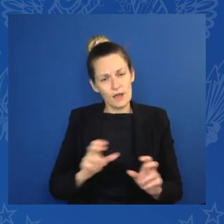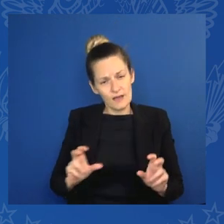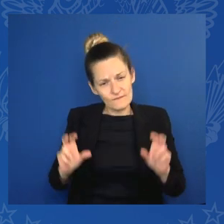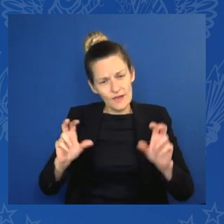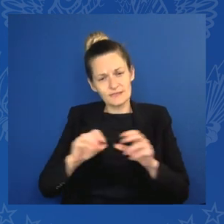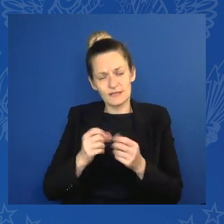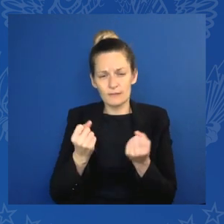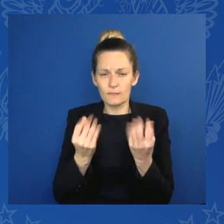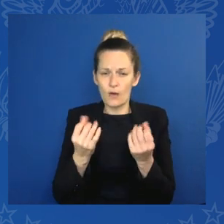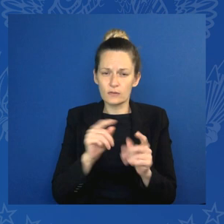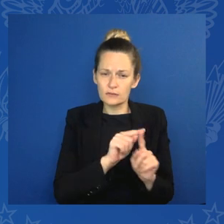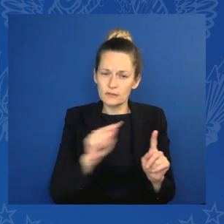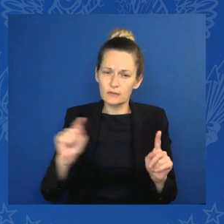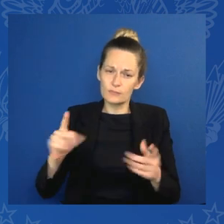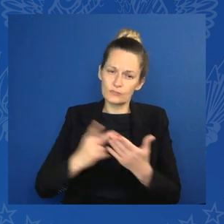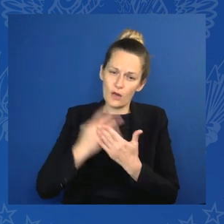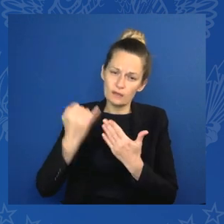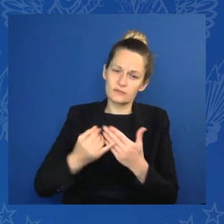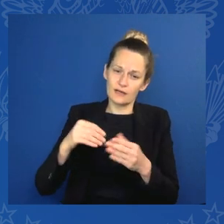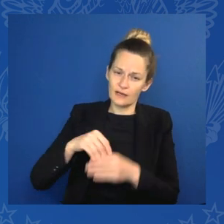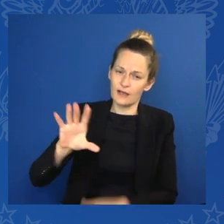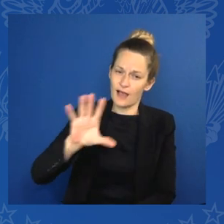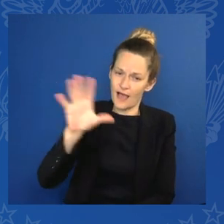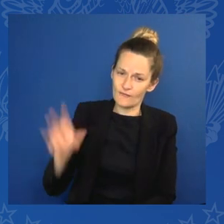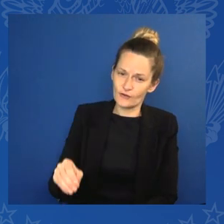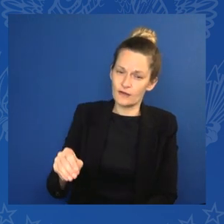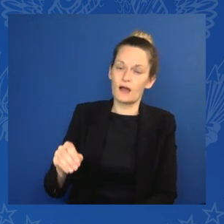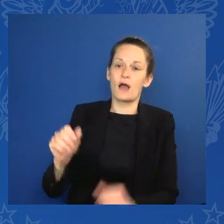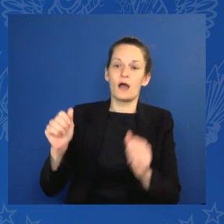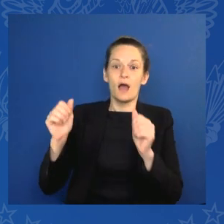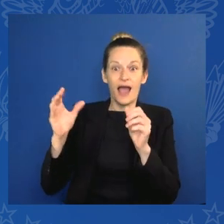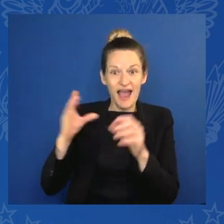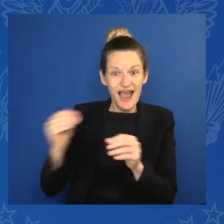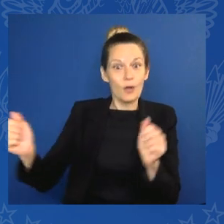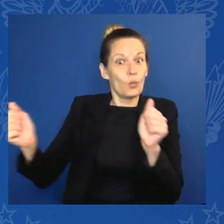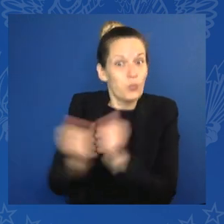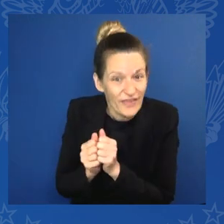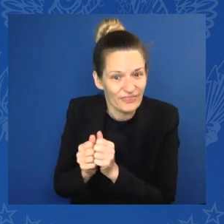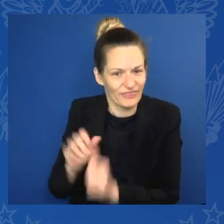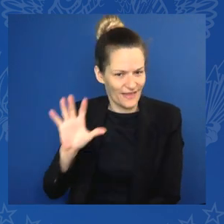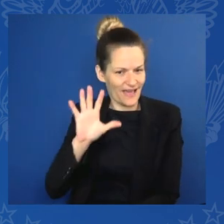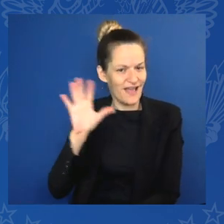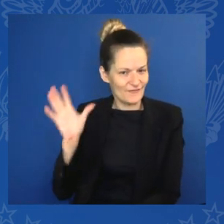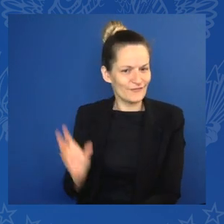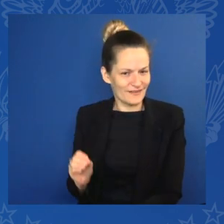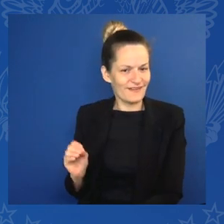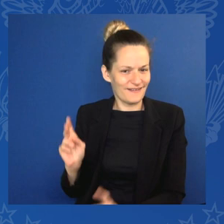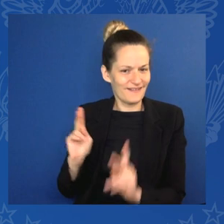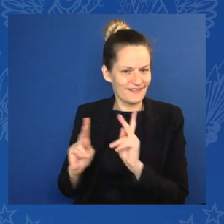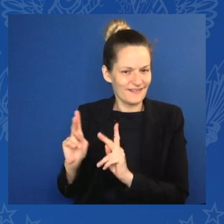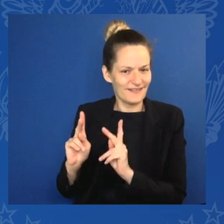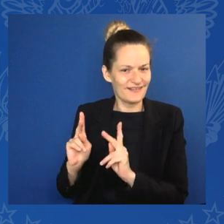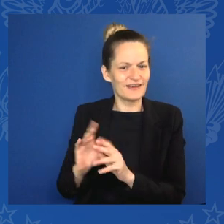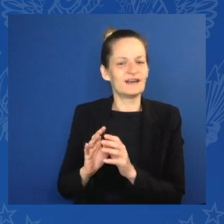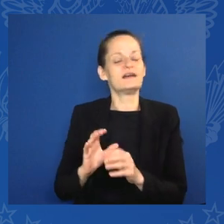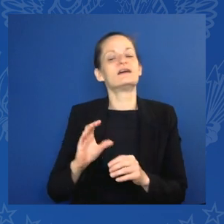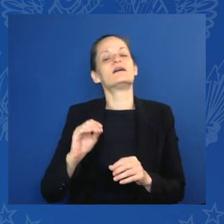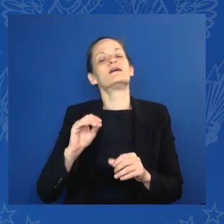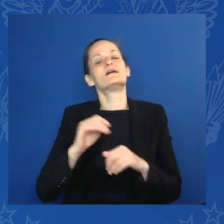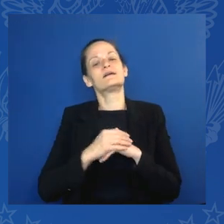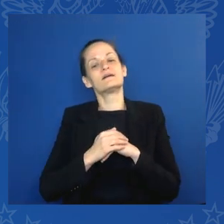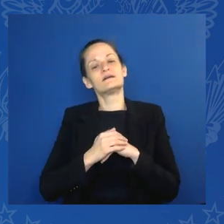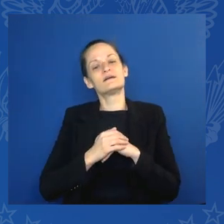Africa. The submarine near Africa gateway cable and the local pharmaceuticals cooperation are two good